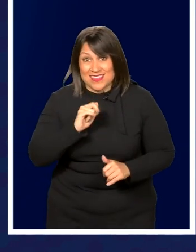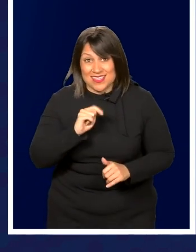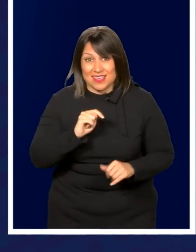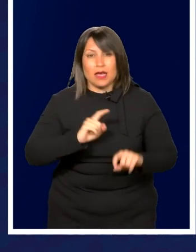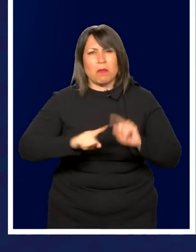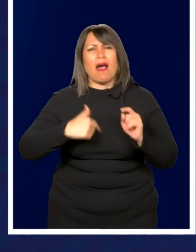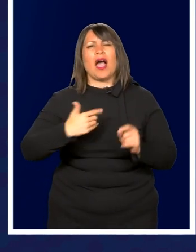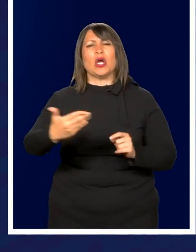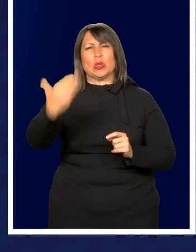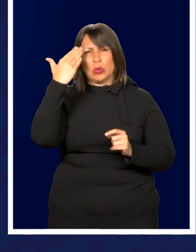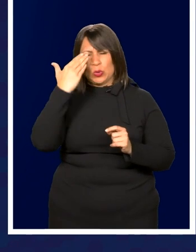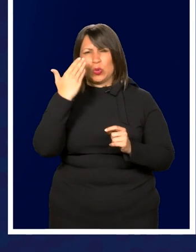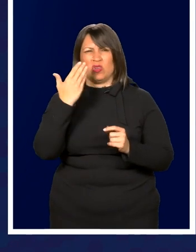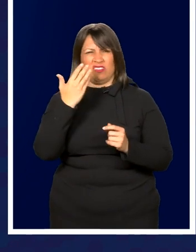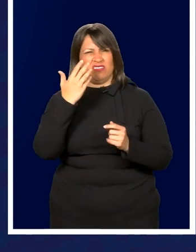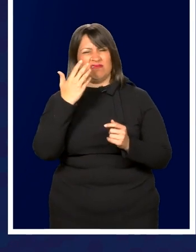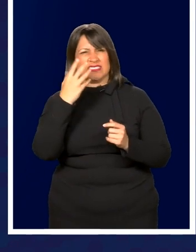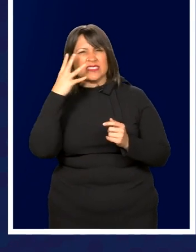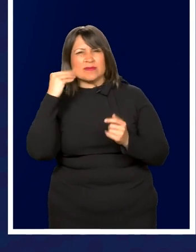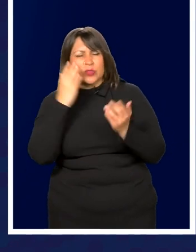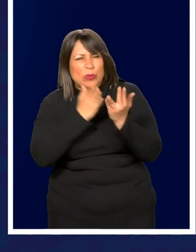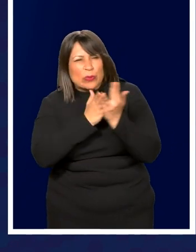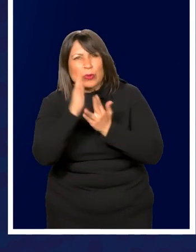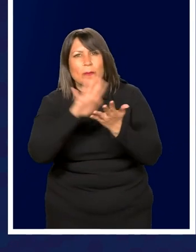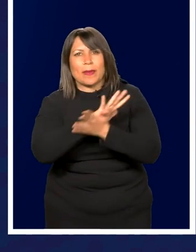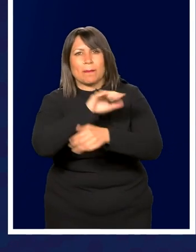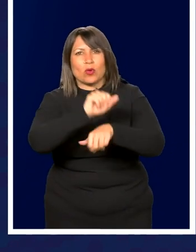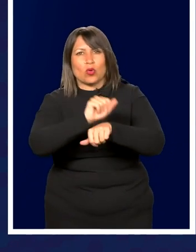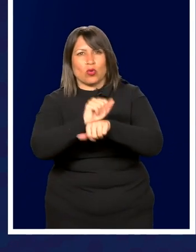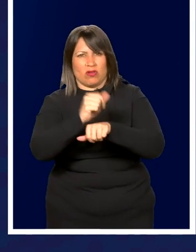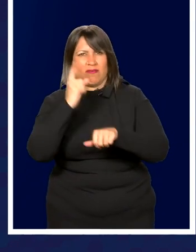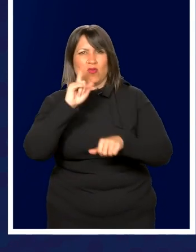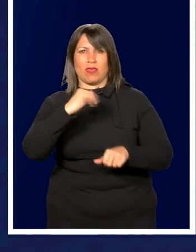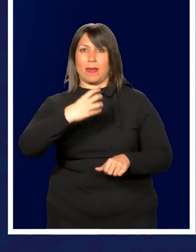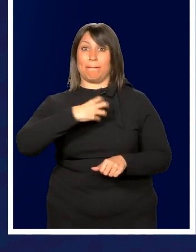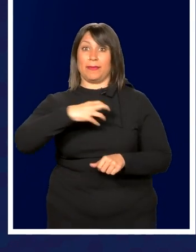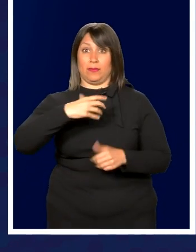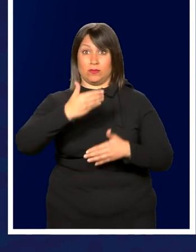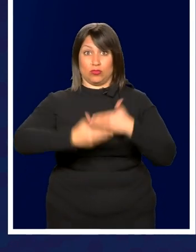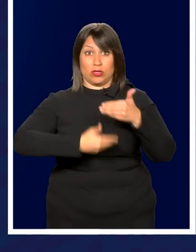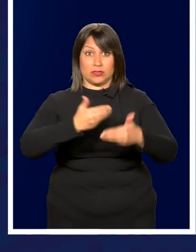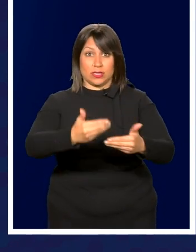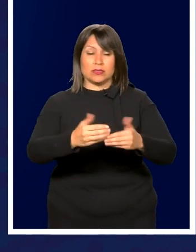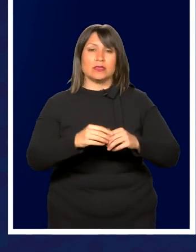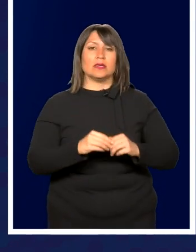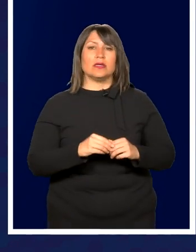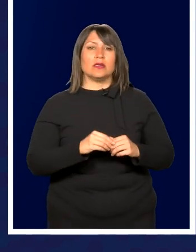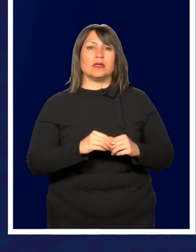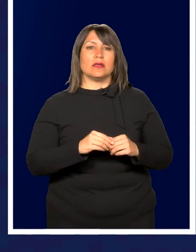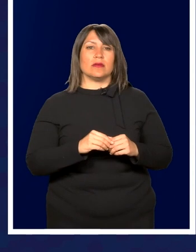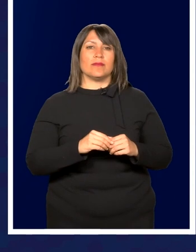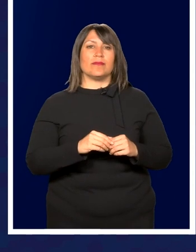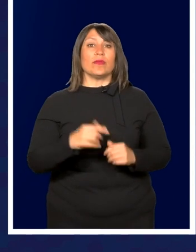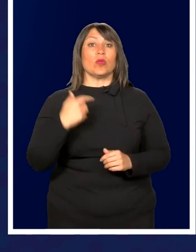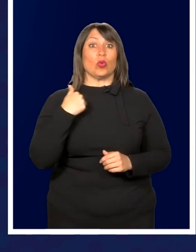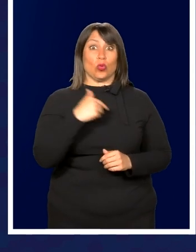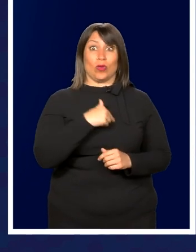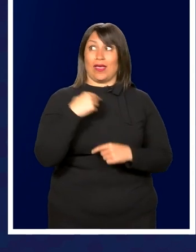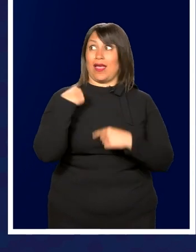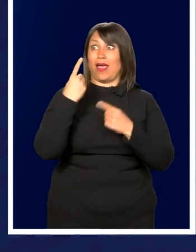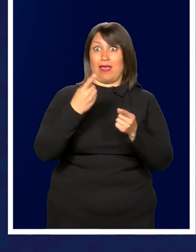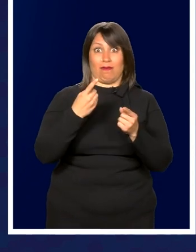I knew what that paperwork was like to deal with that on the appeals process. We have